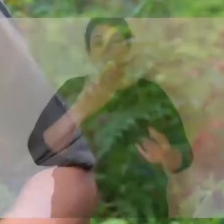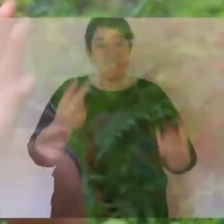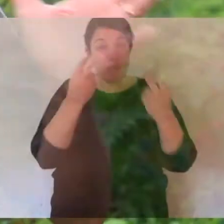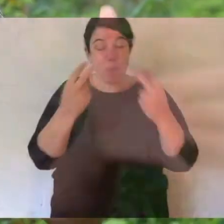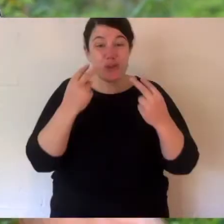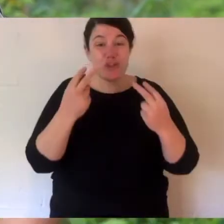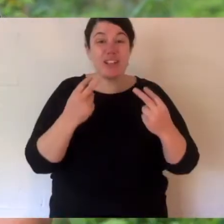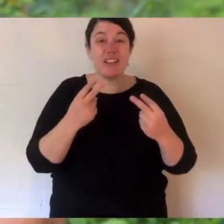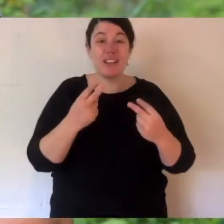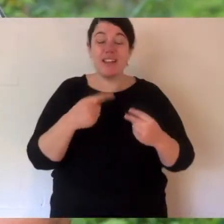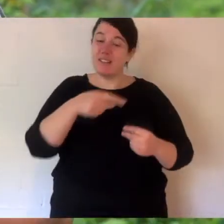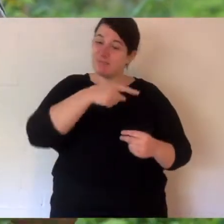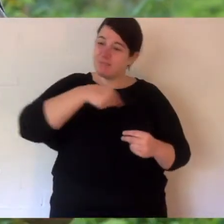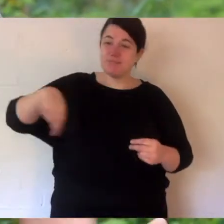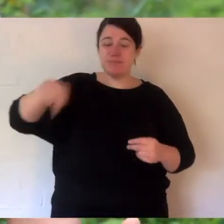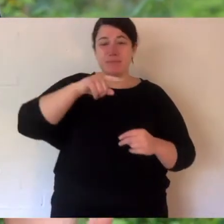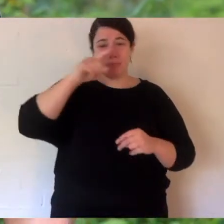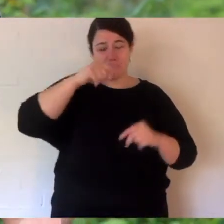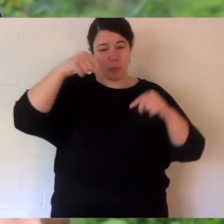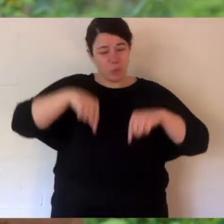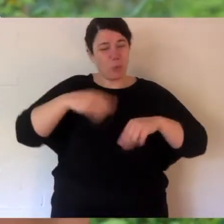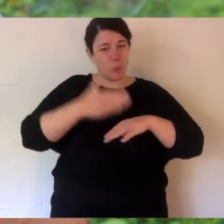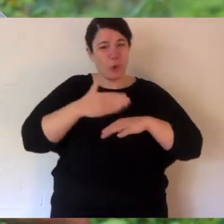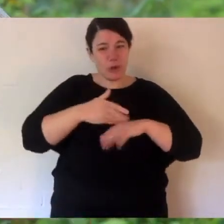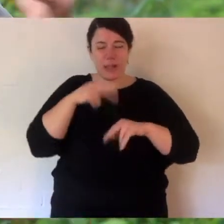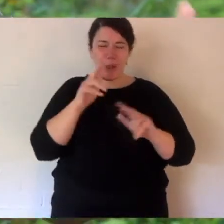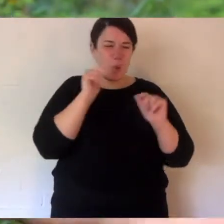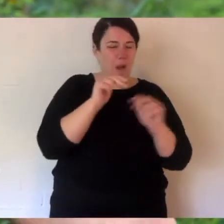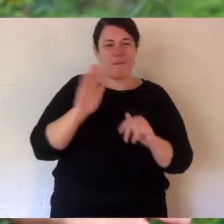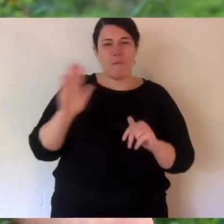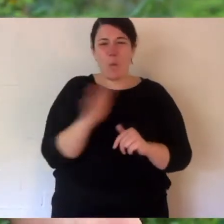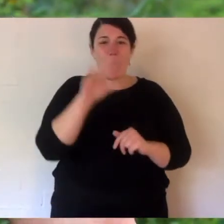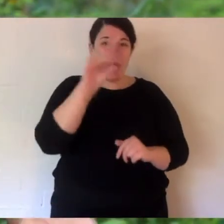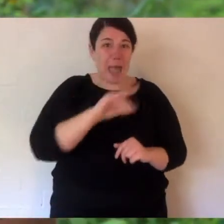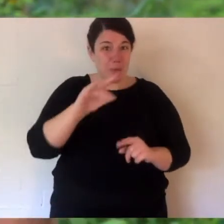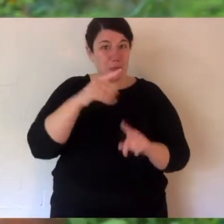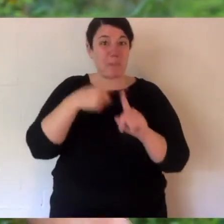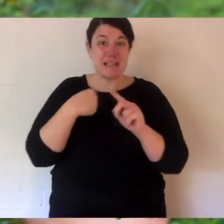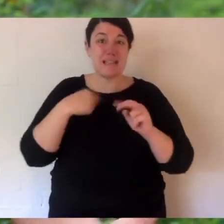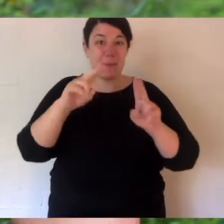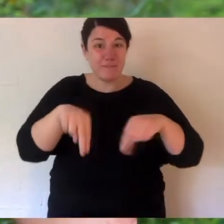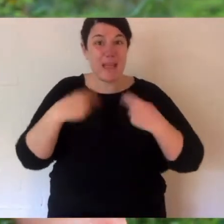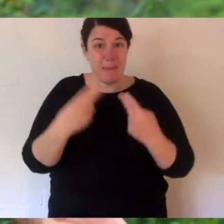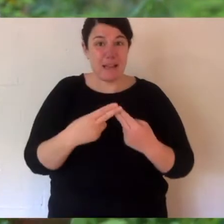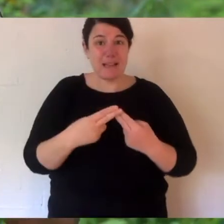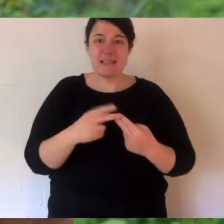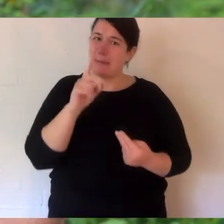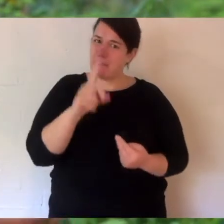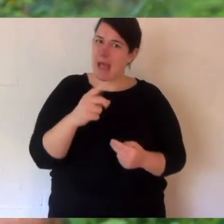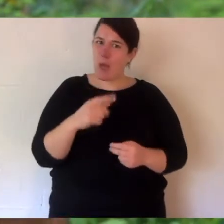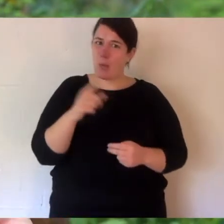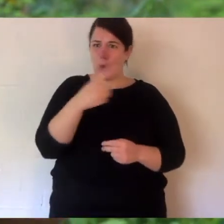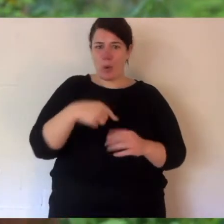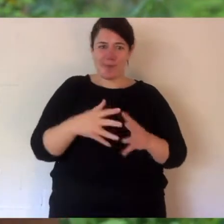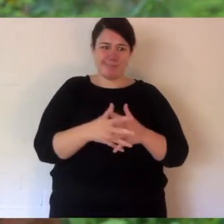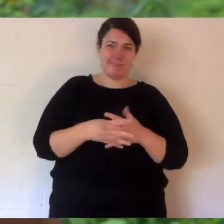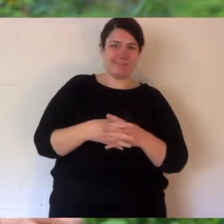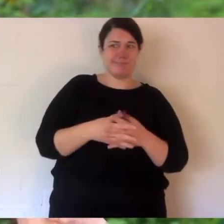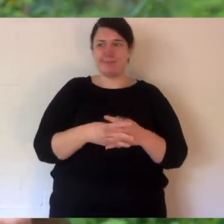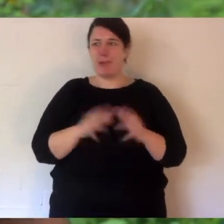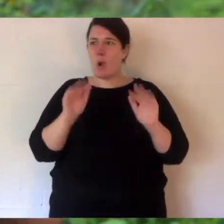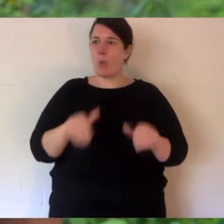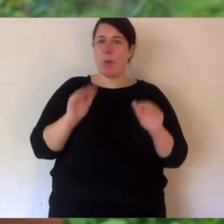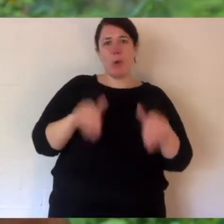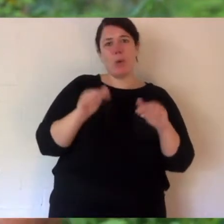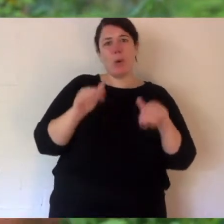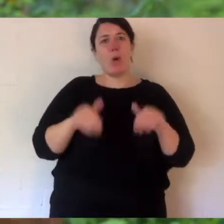Thanks for watching everyone. The keepers and I are looking after all of our animals and our families. But we all have a bit of extra time at